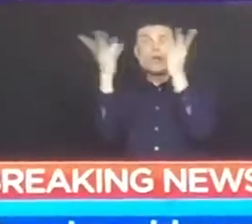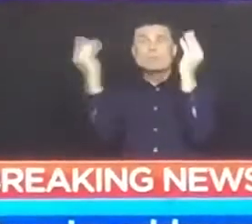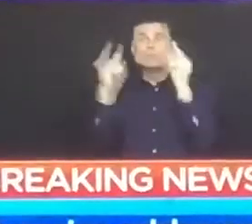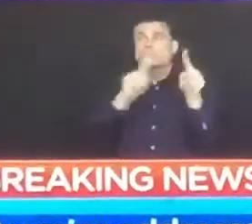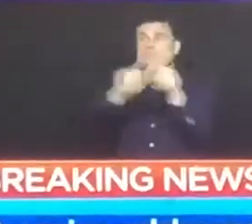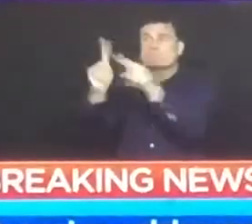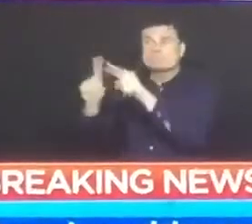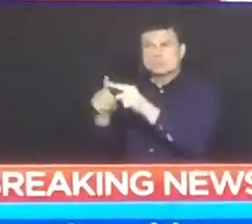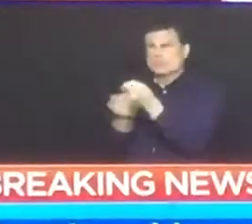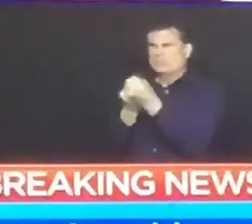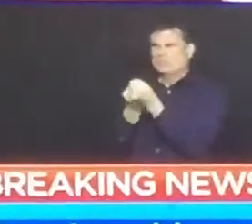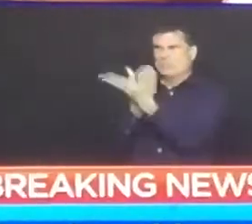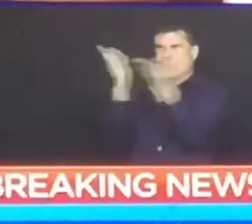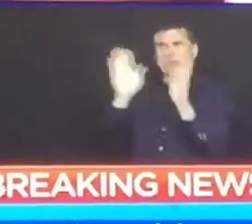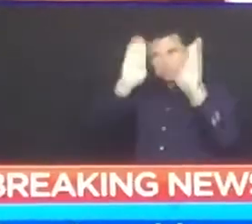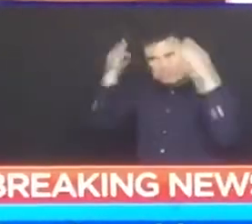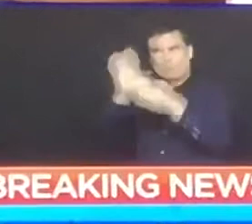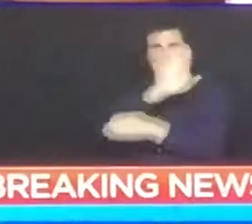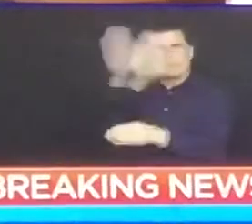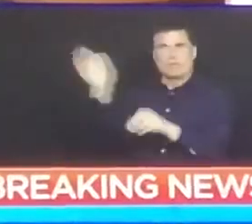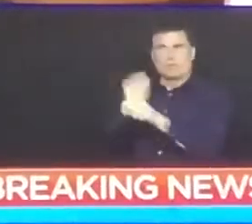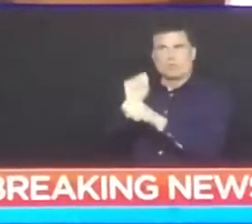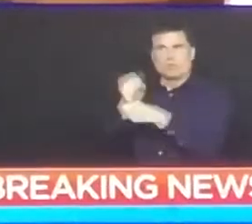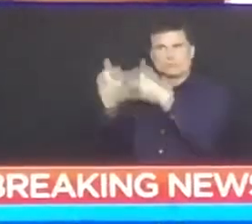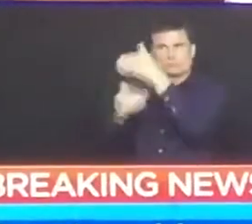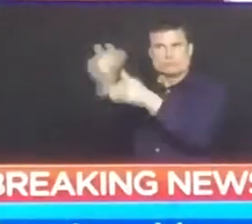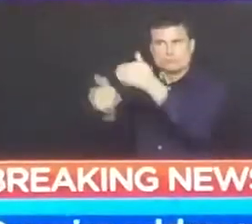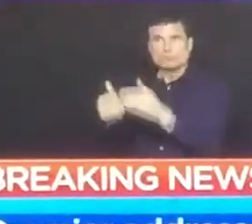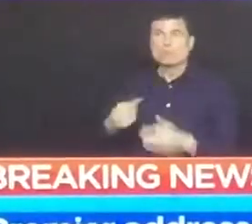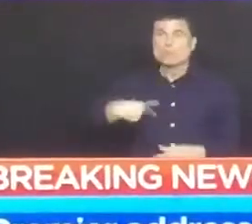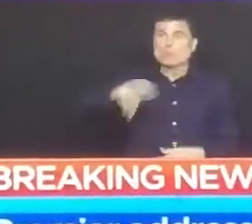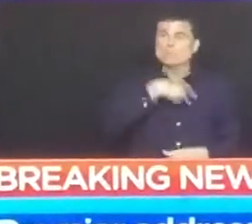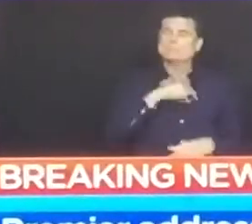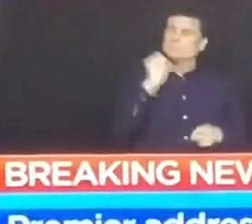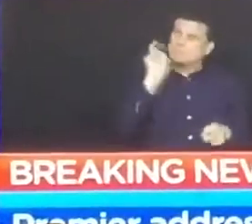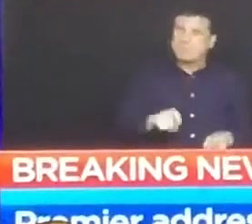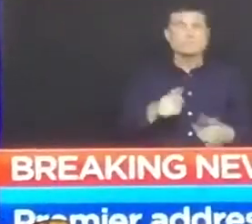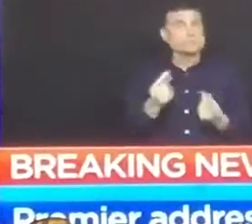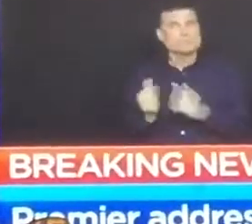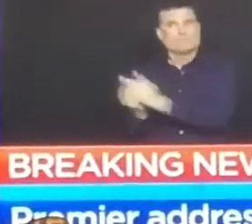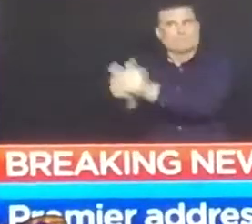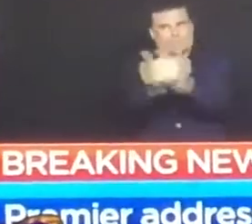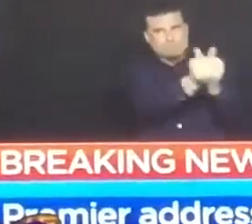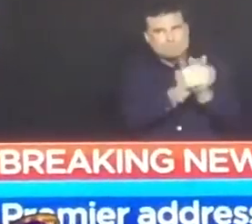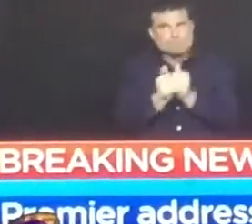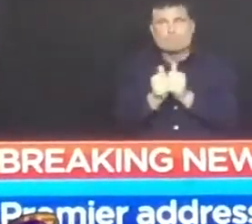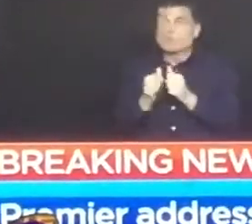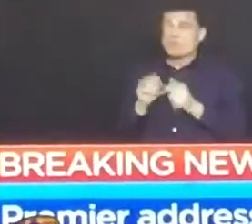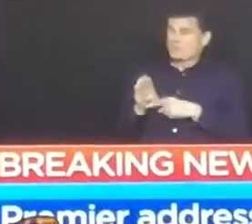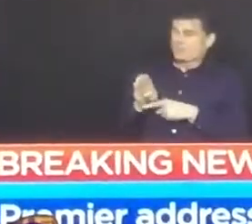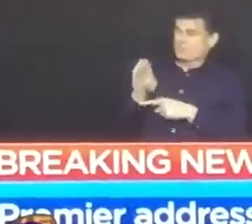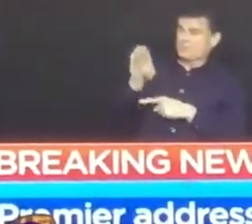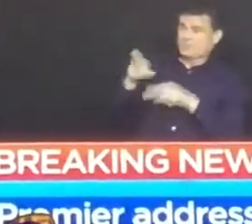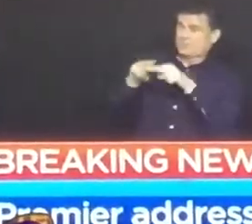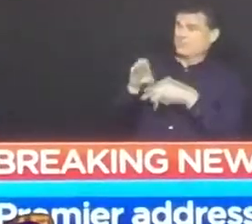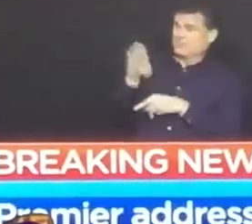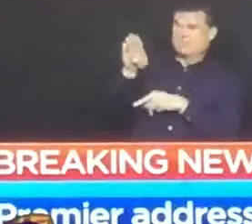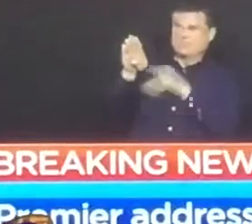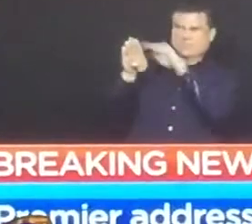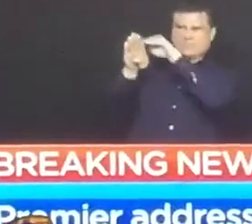to thank all of you who are doing your part by staying at home and by helping your friends, your neighbors, and people in need.